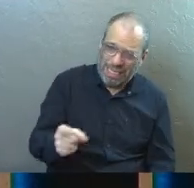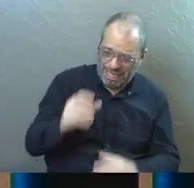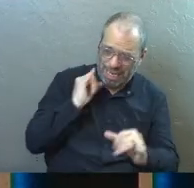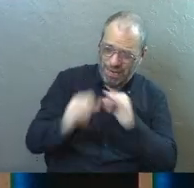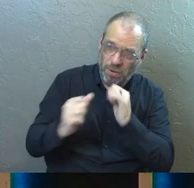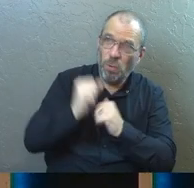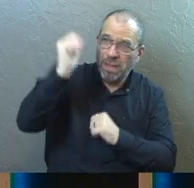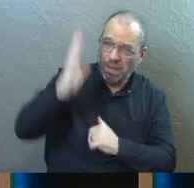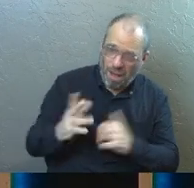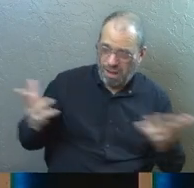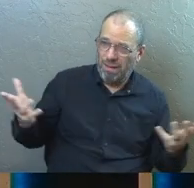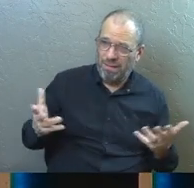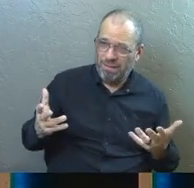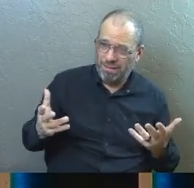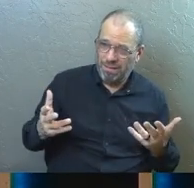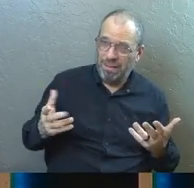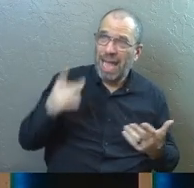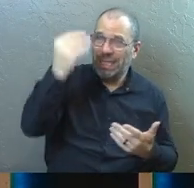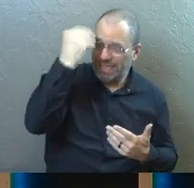an interview with God.